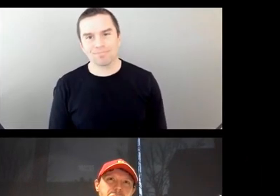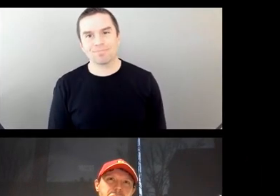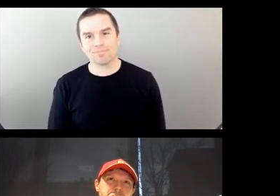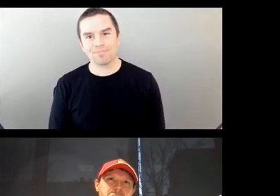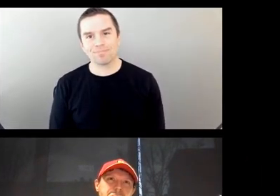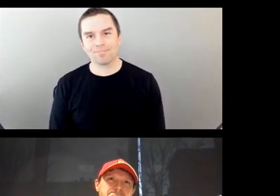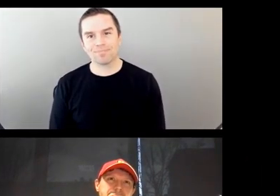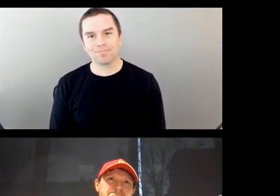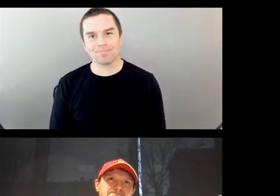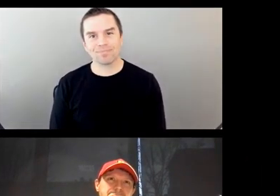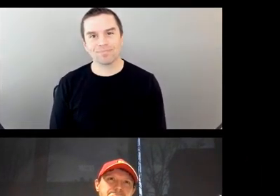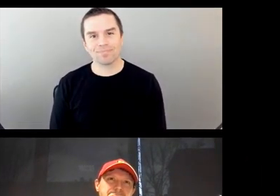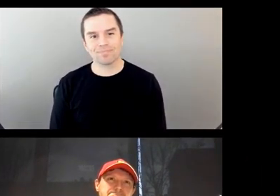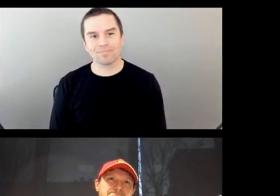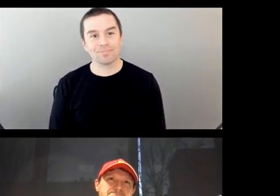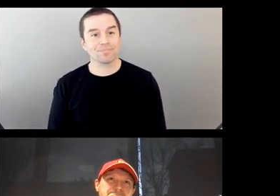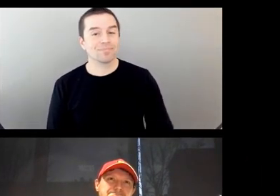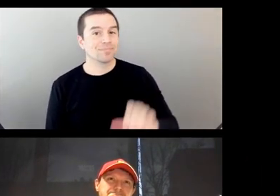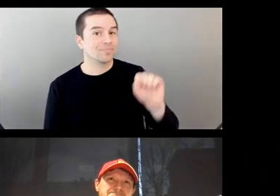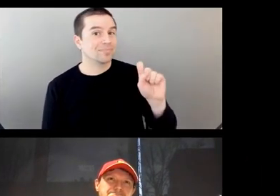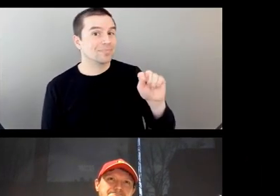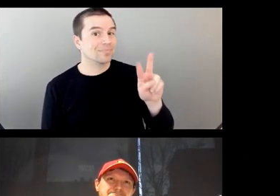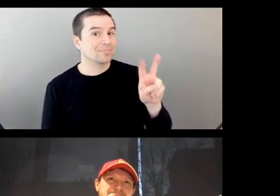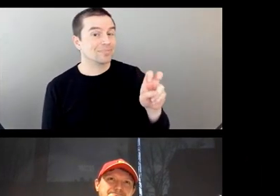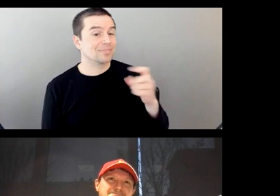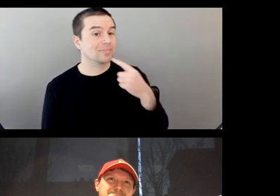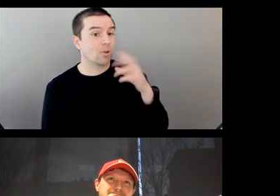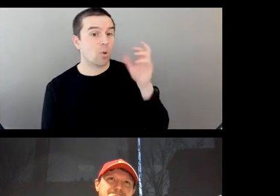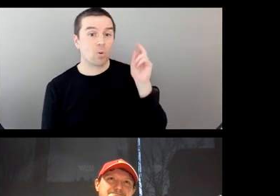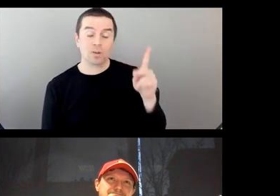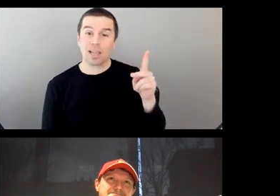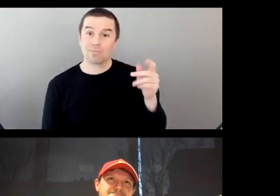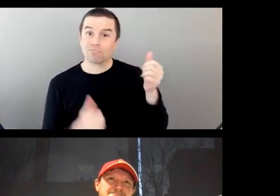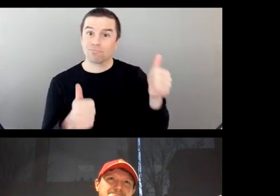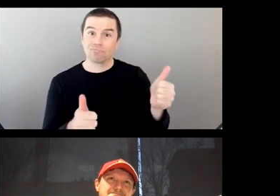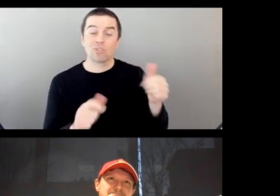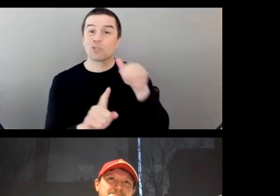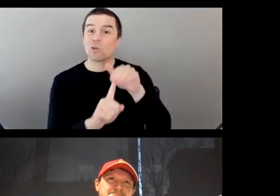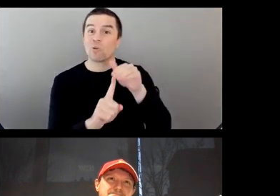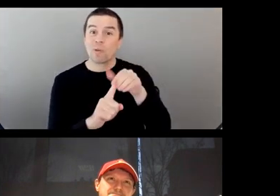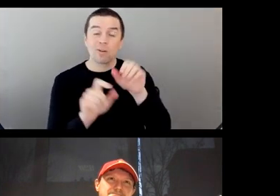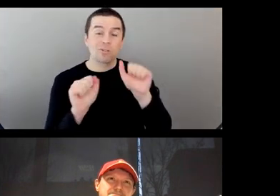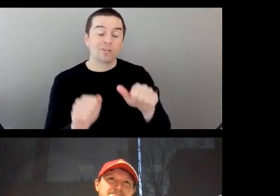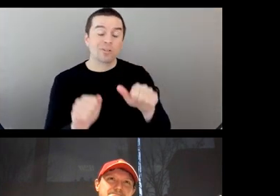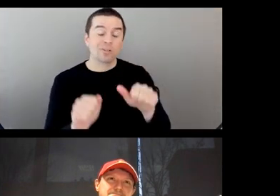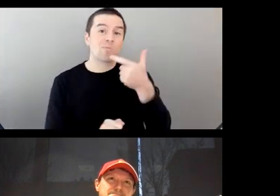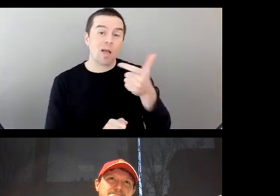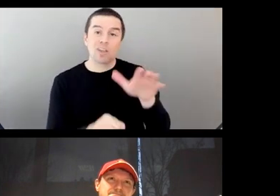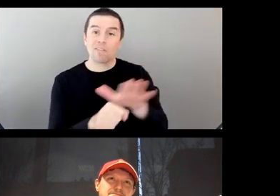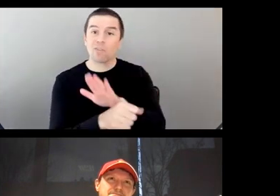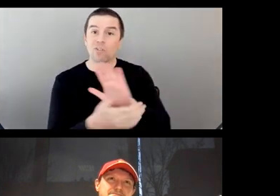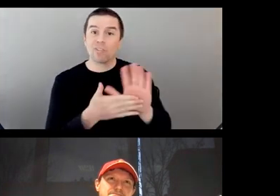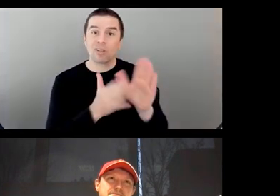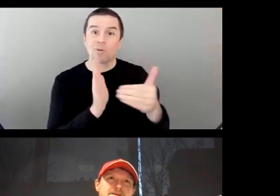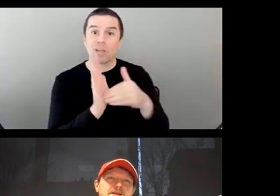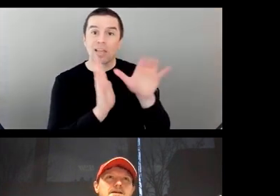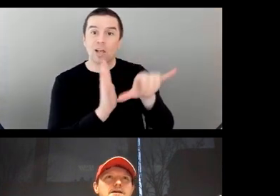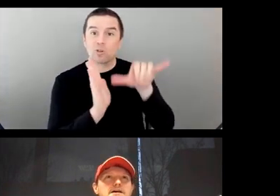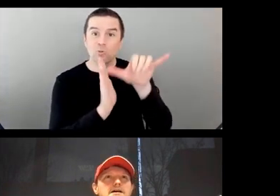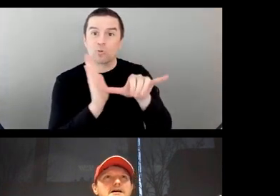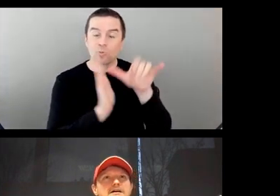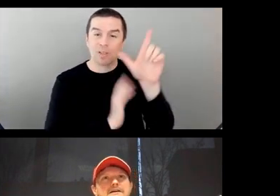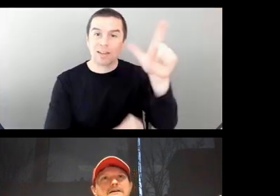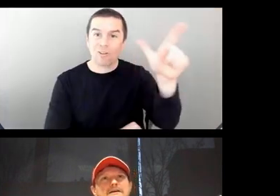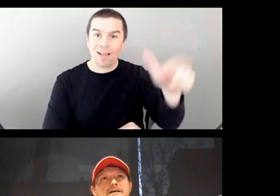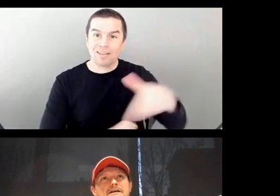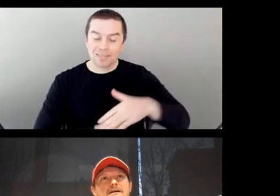All right. Just a reminder, you can watch the full, this is my marketer episode on YouTube. But don't go there right now because we are